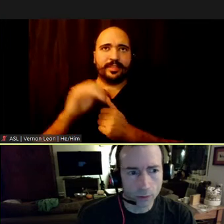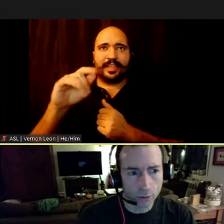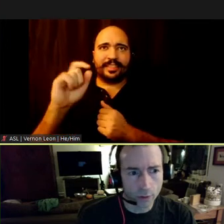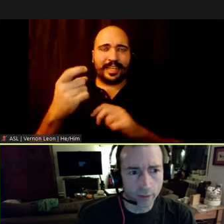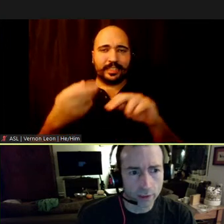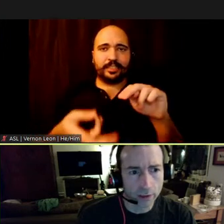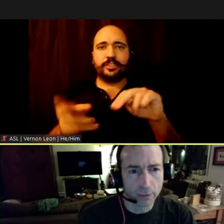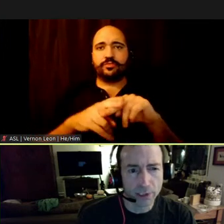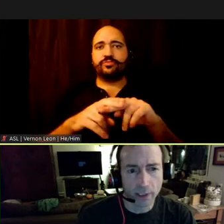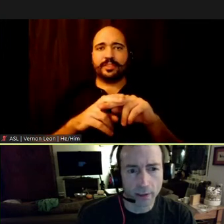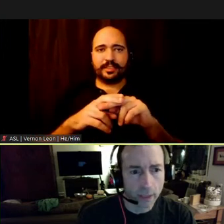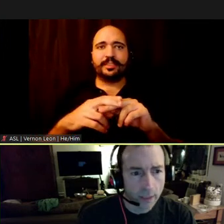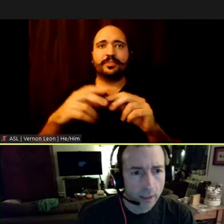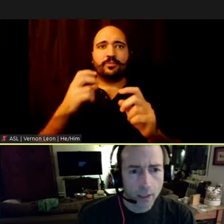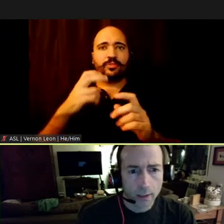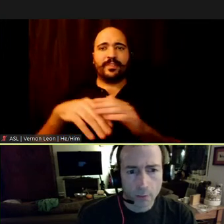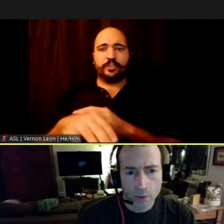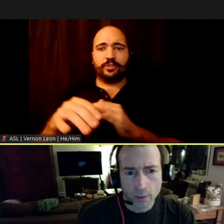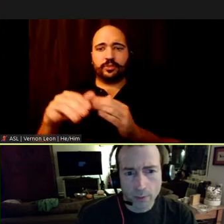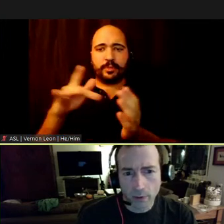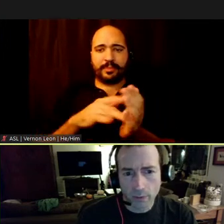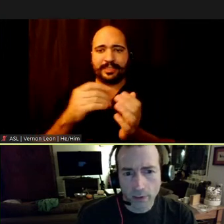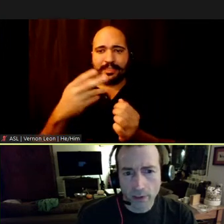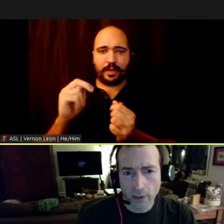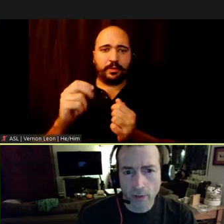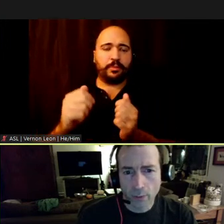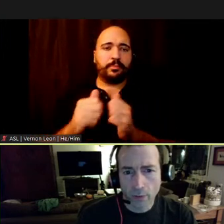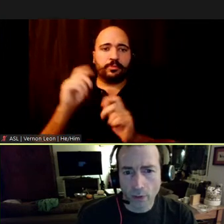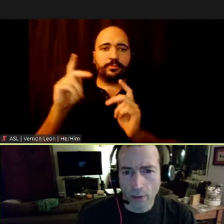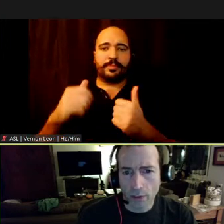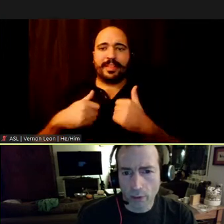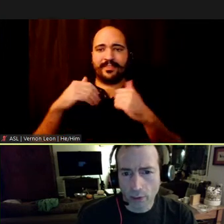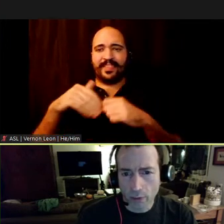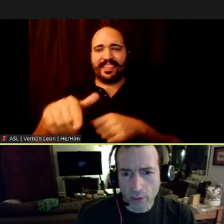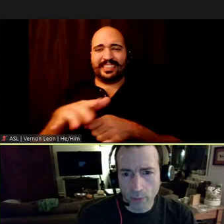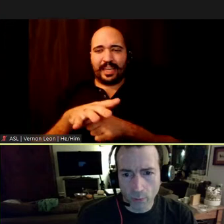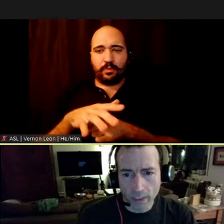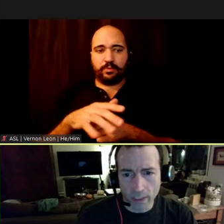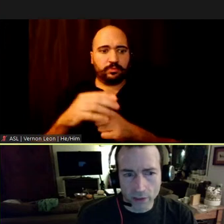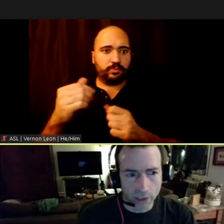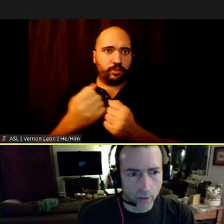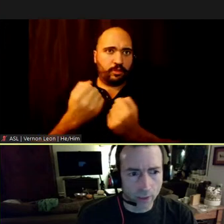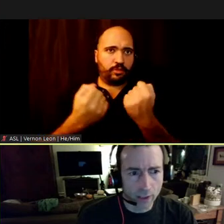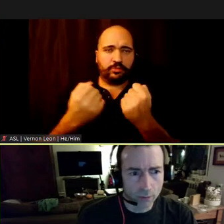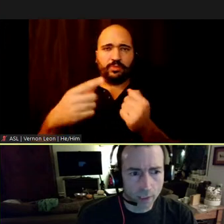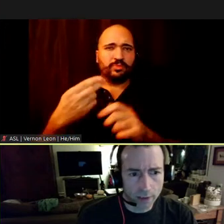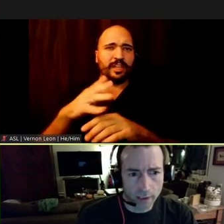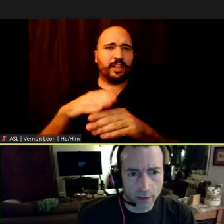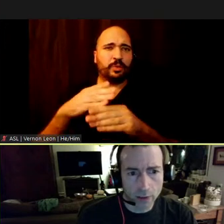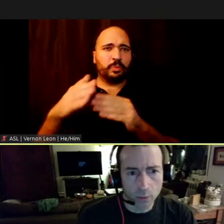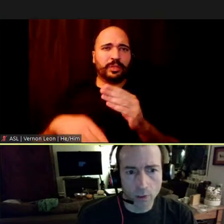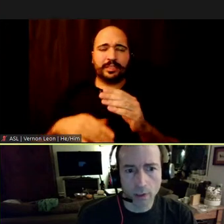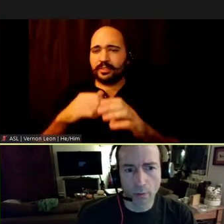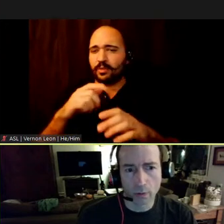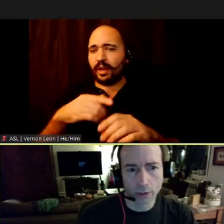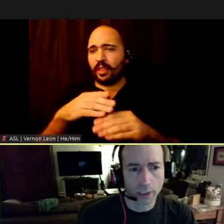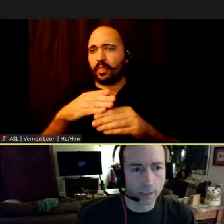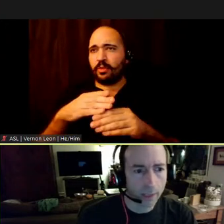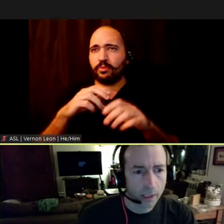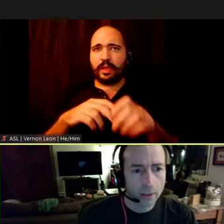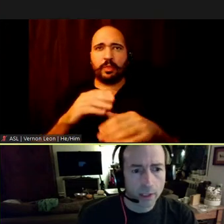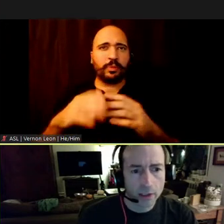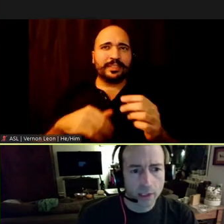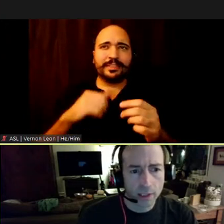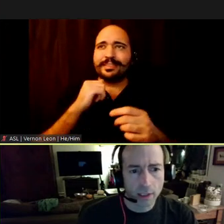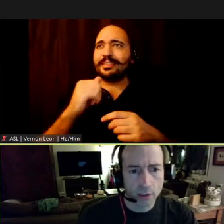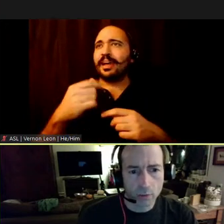here or traveling into Midtown. Most people living in the area with cars only use them on weekends and are not riding daily to work or shop.